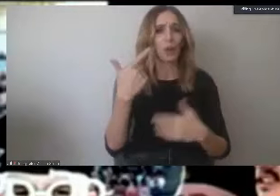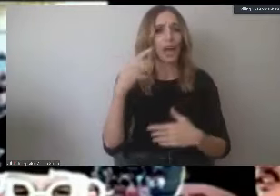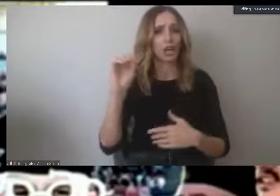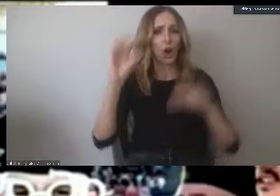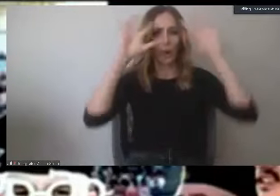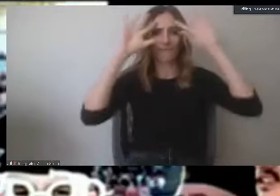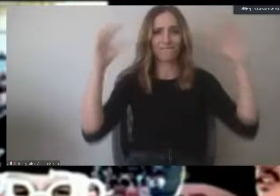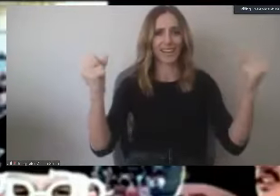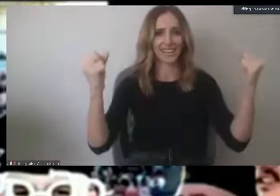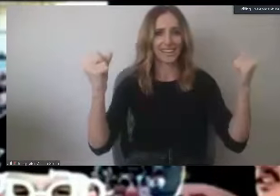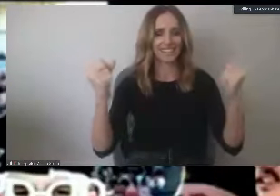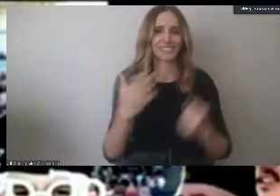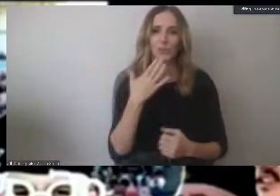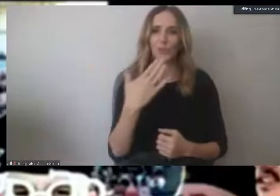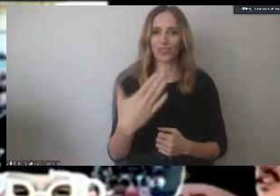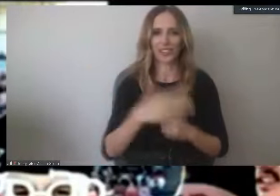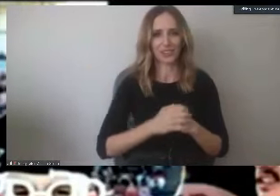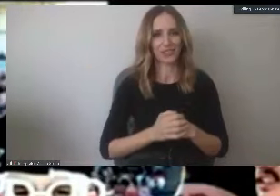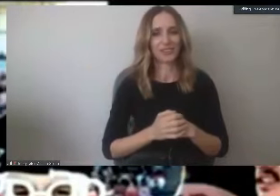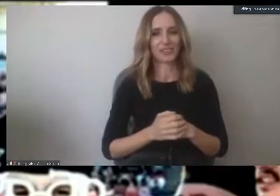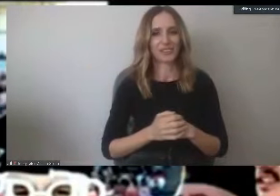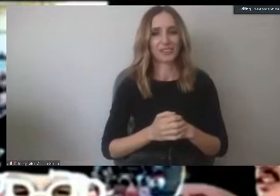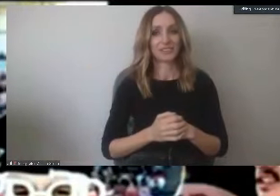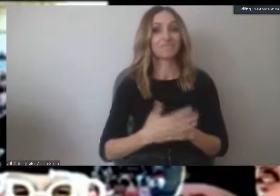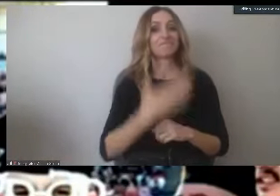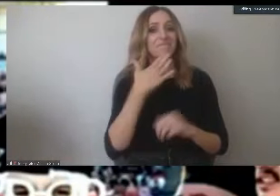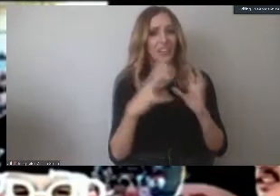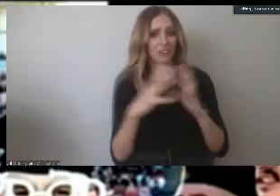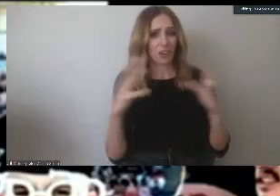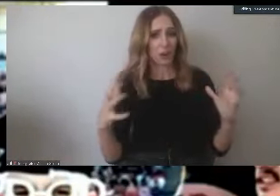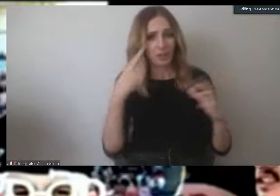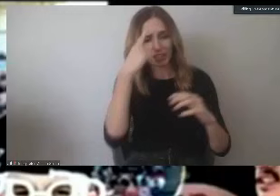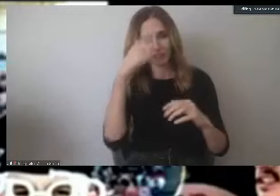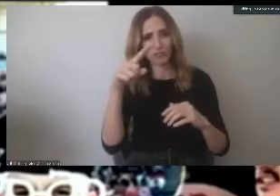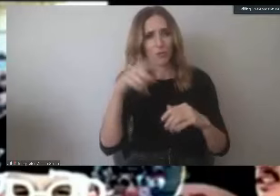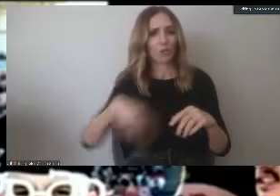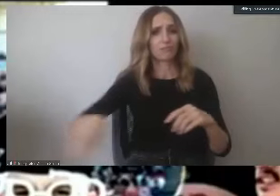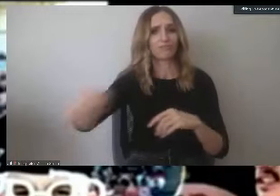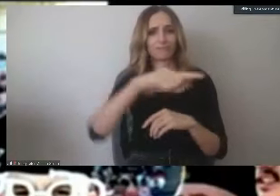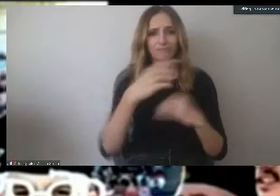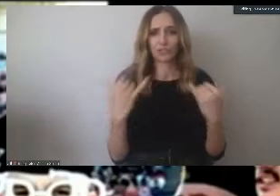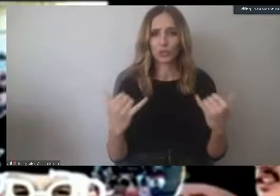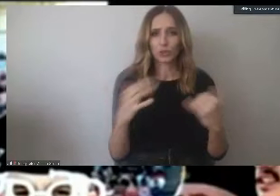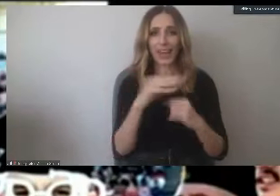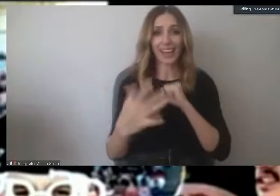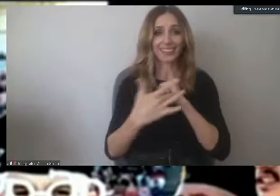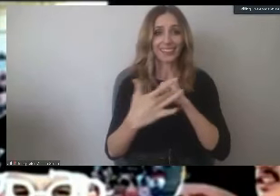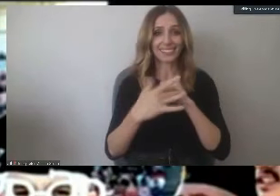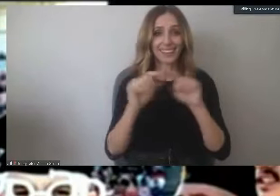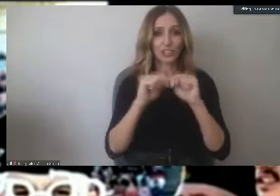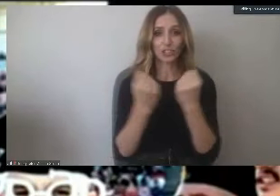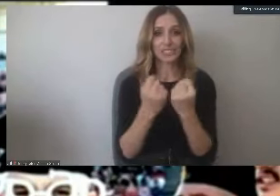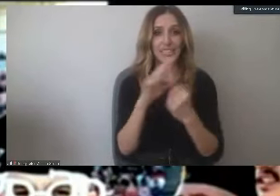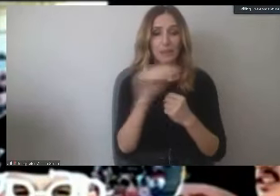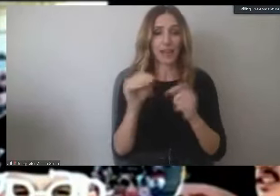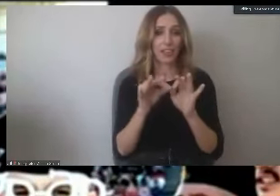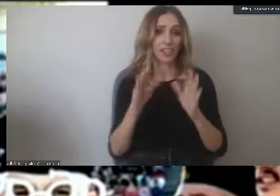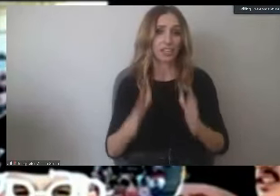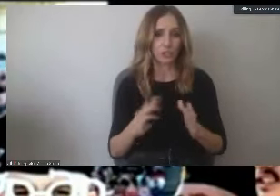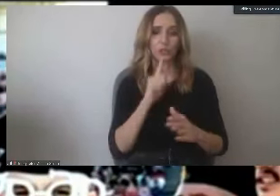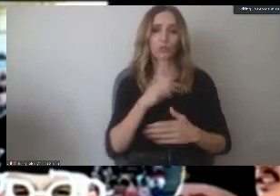That's right. Thank you, President Malauulu. Thank you very much to everybody today, and to our technical team and our interpreters.